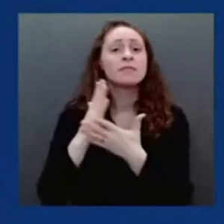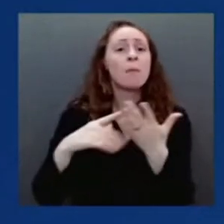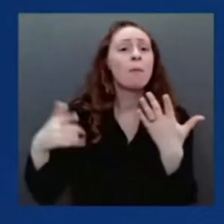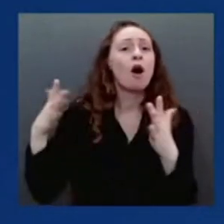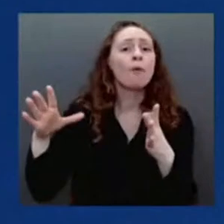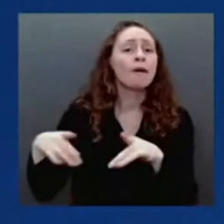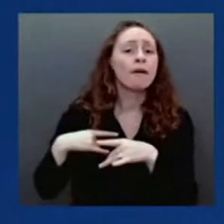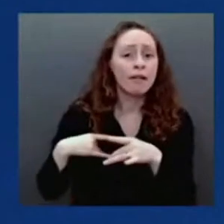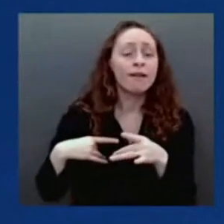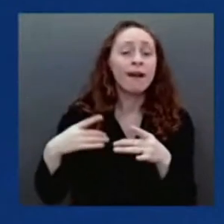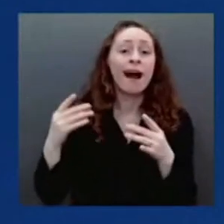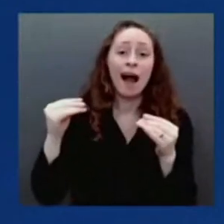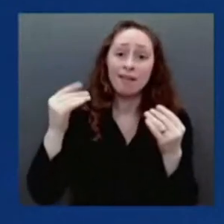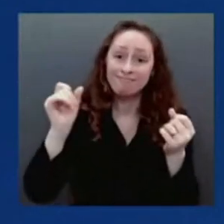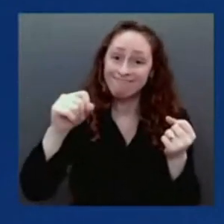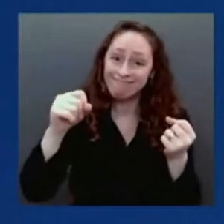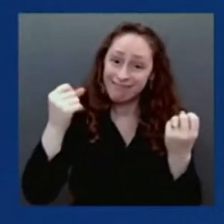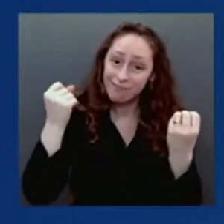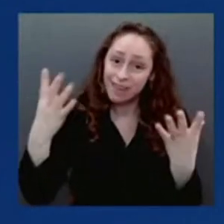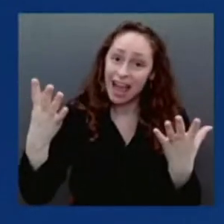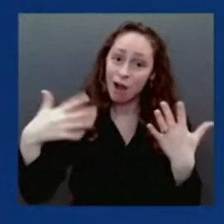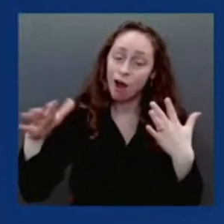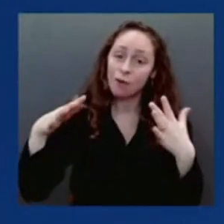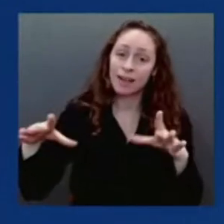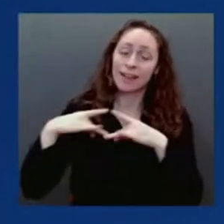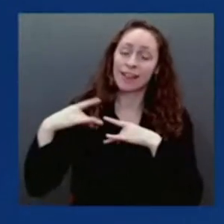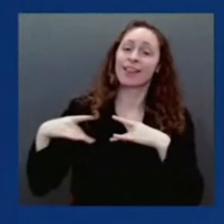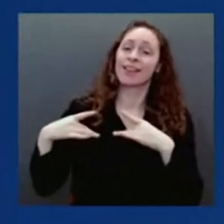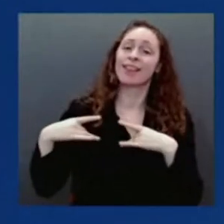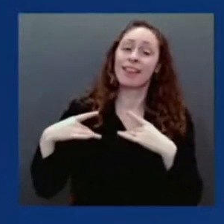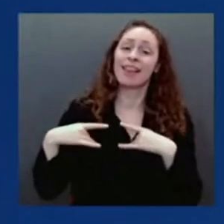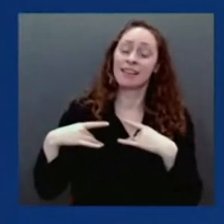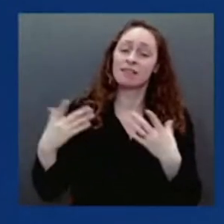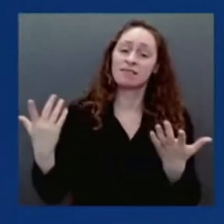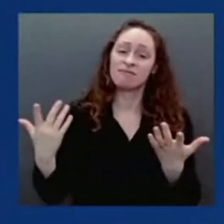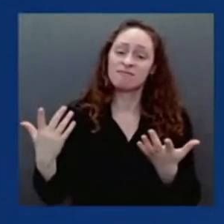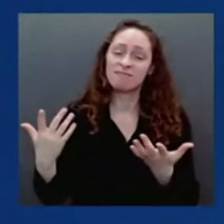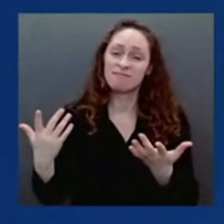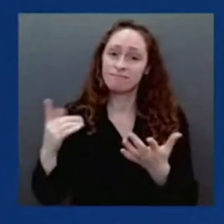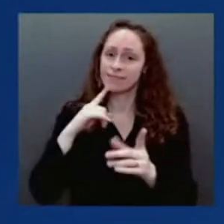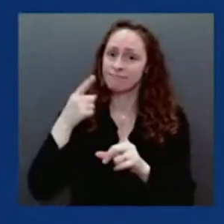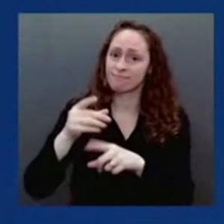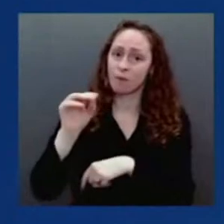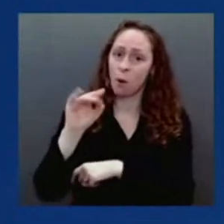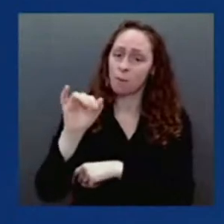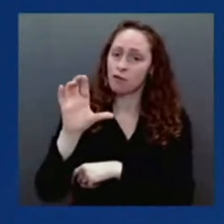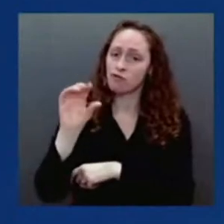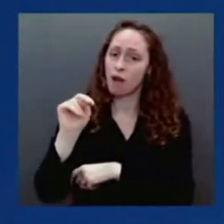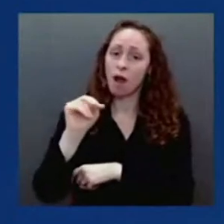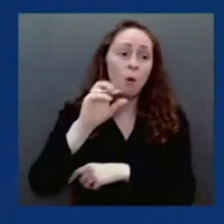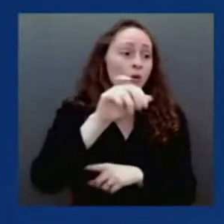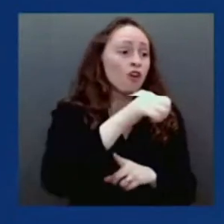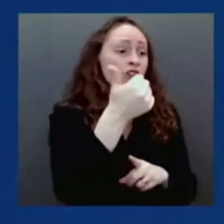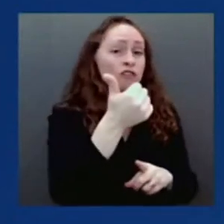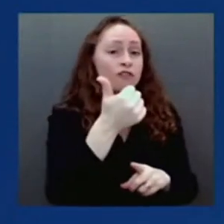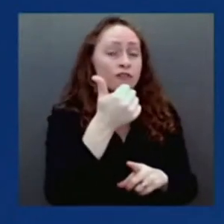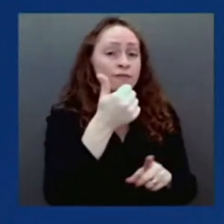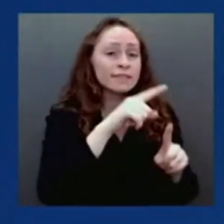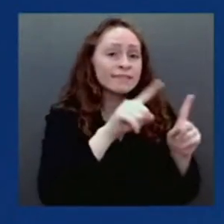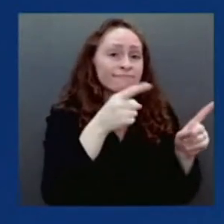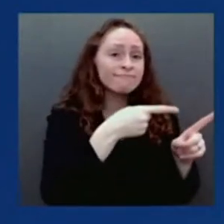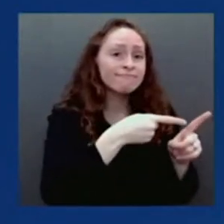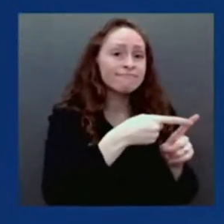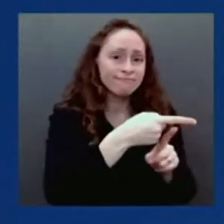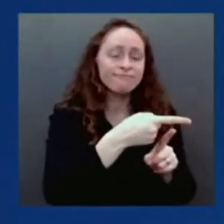now, either with Omicron itself or with prior variants where they have some enduring protection. Maybe if I could just comment on the